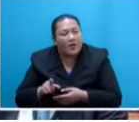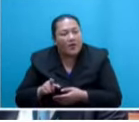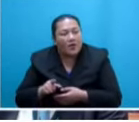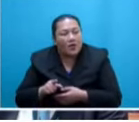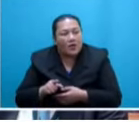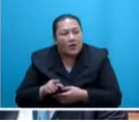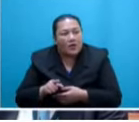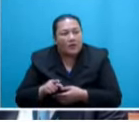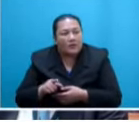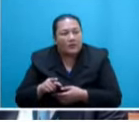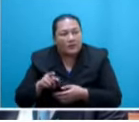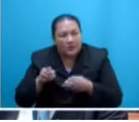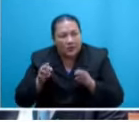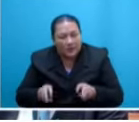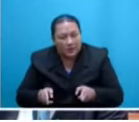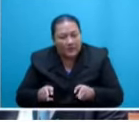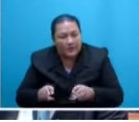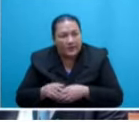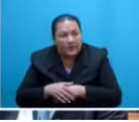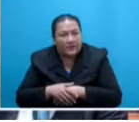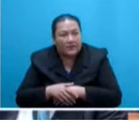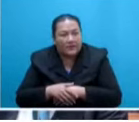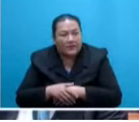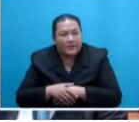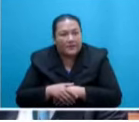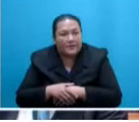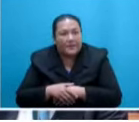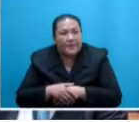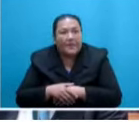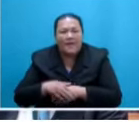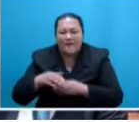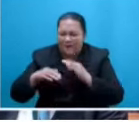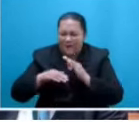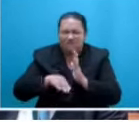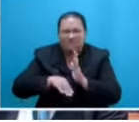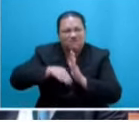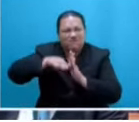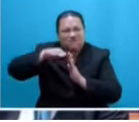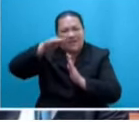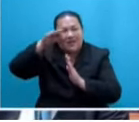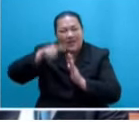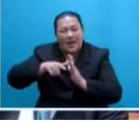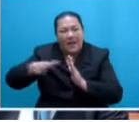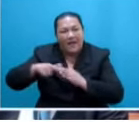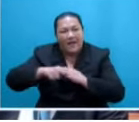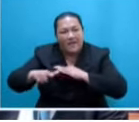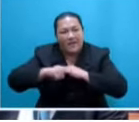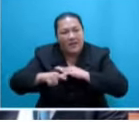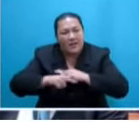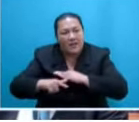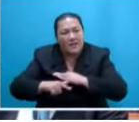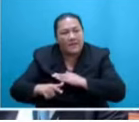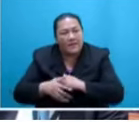equal. It was prominent in the struggle against the feudal hierarchy and the push to overcome relegations